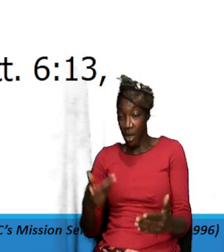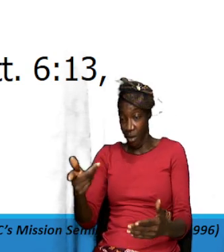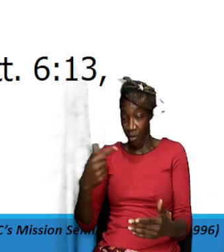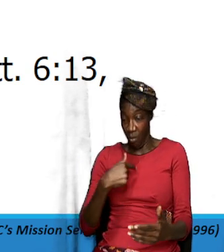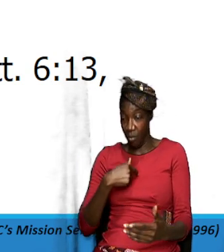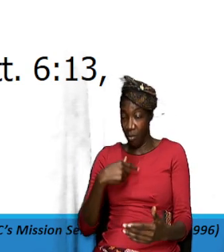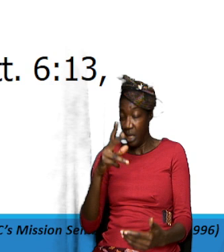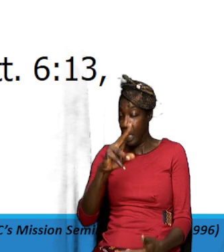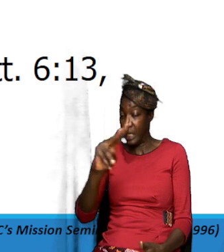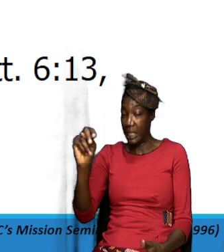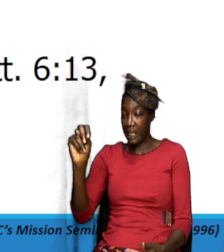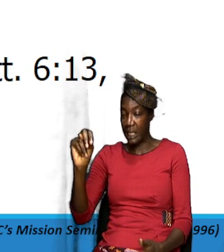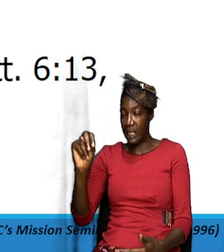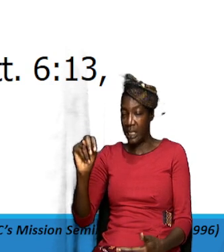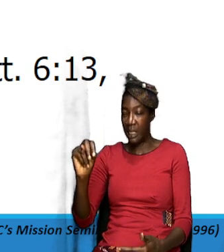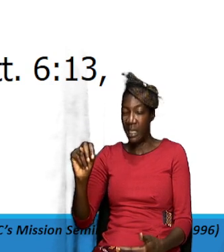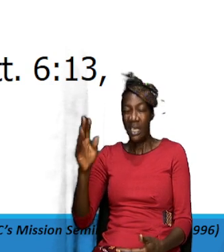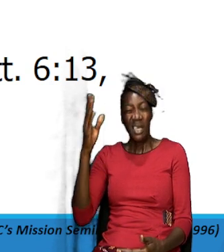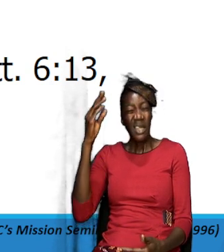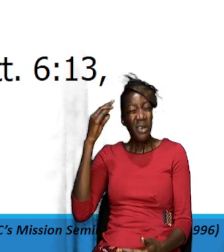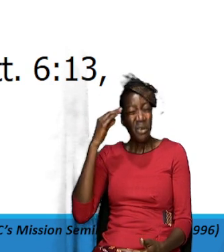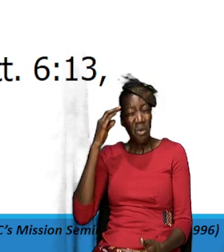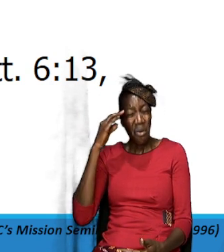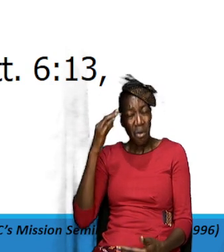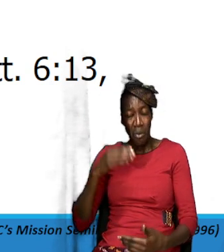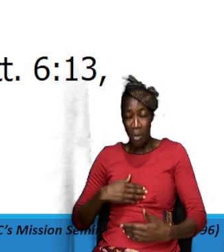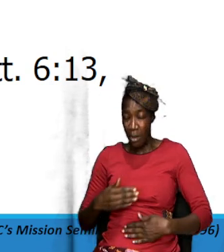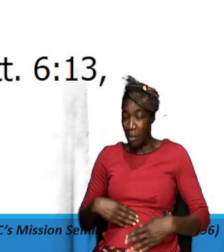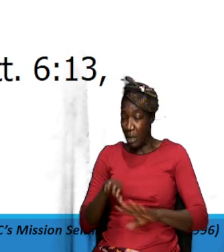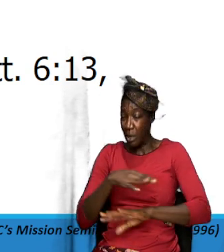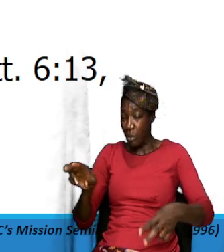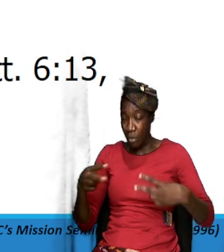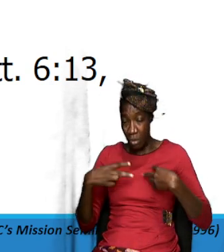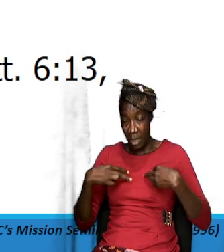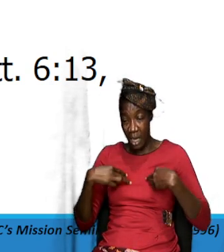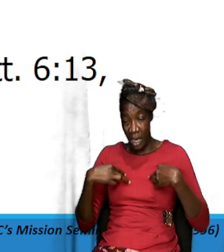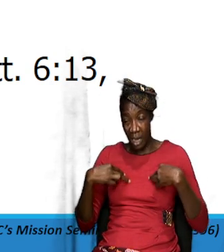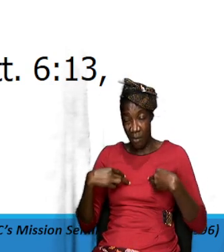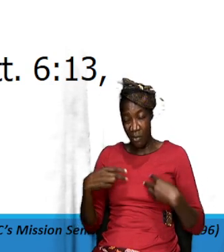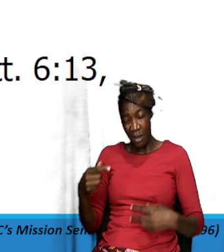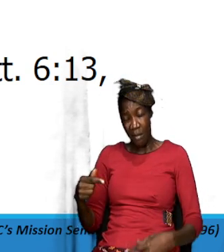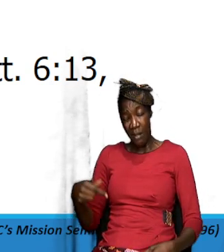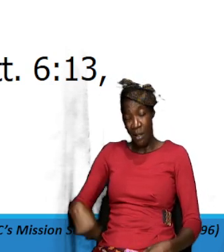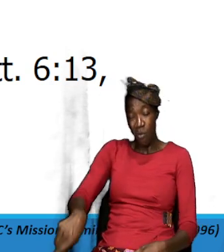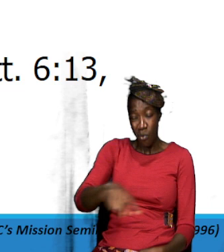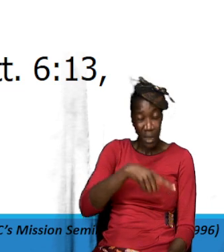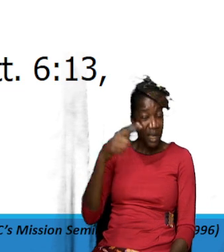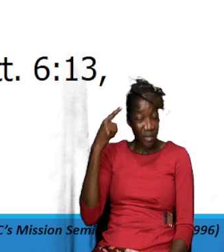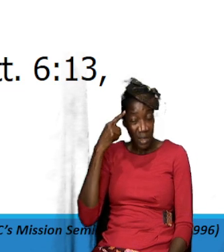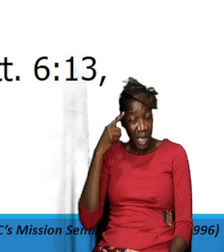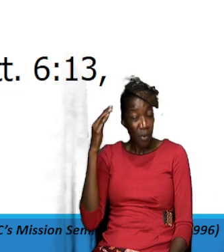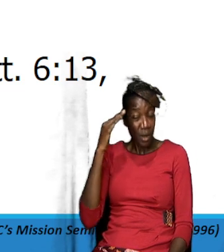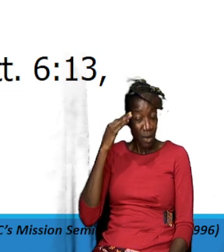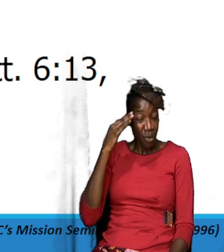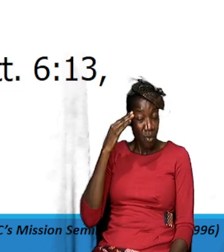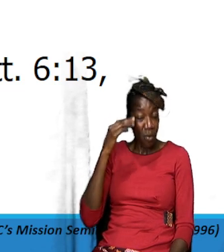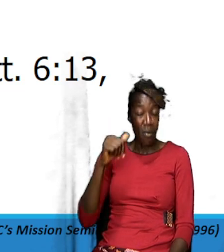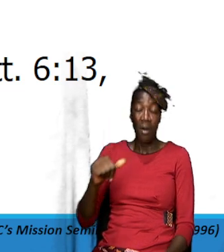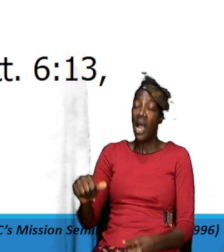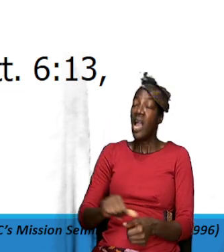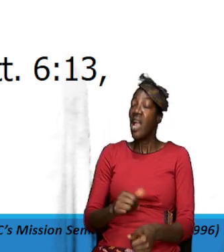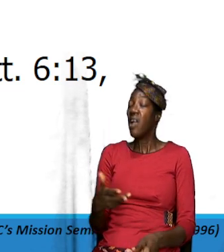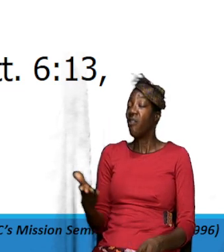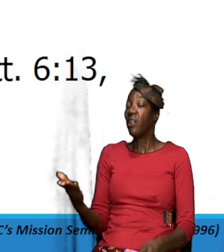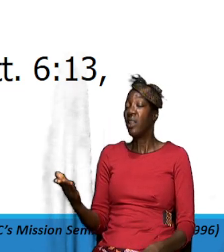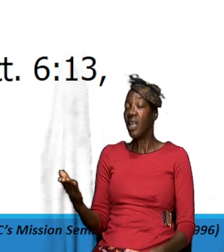and he knows what our bodies lack our physical body he knows what they lack we might think that we know it all and we know